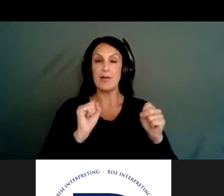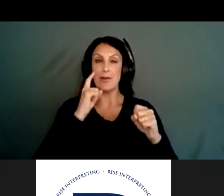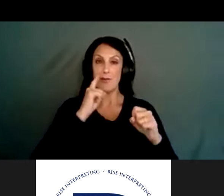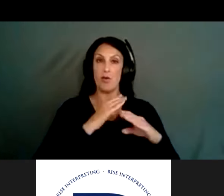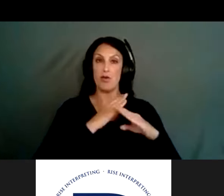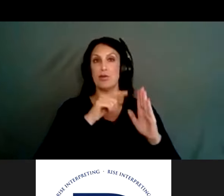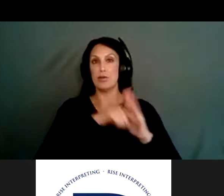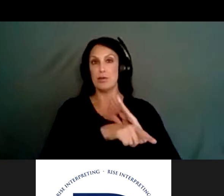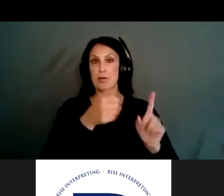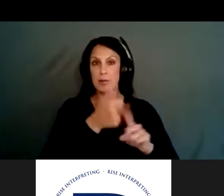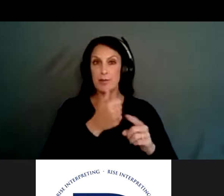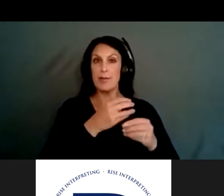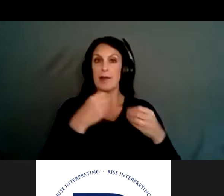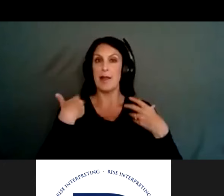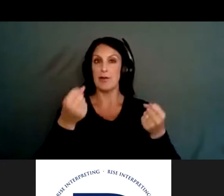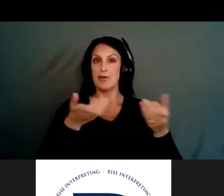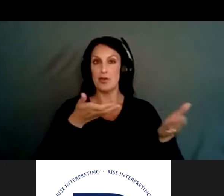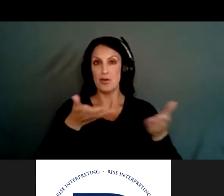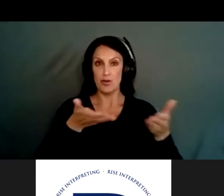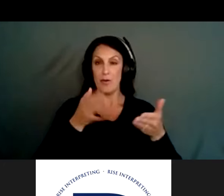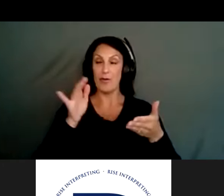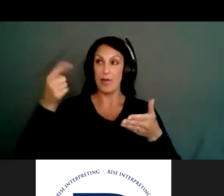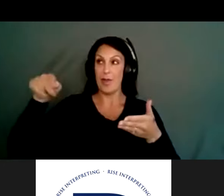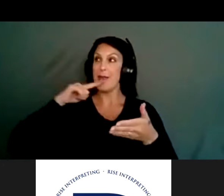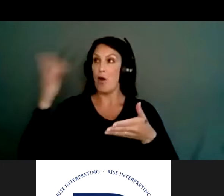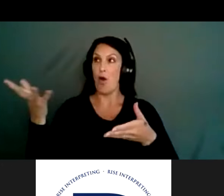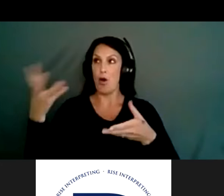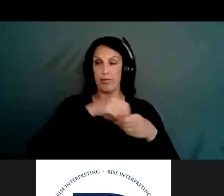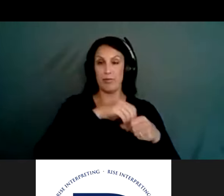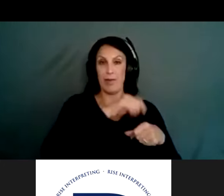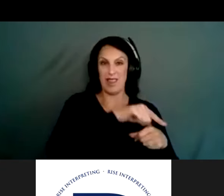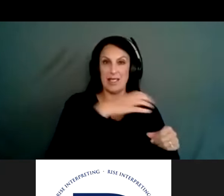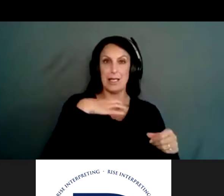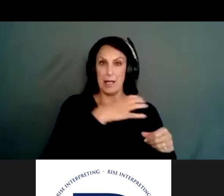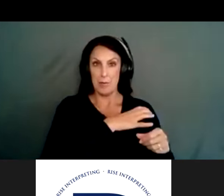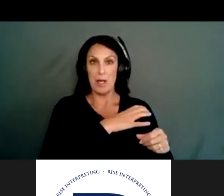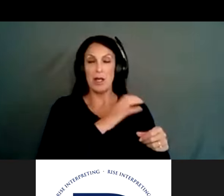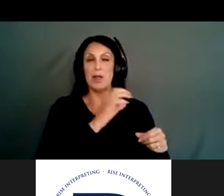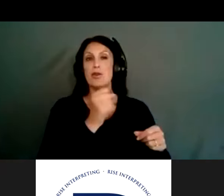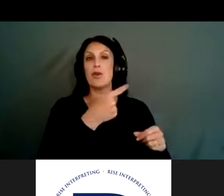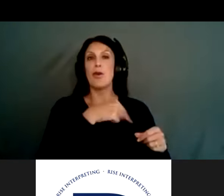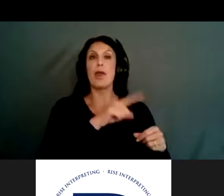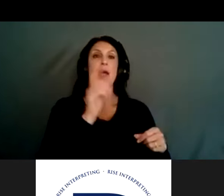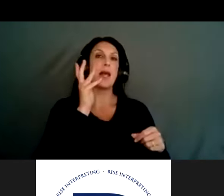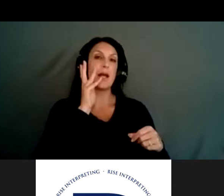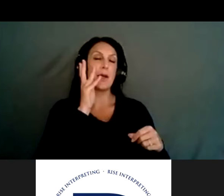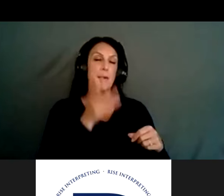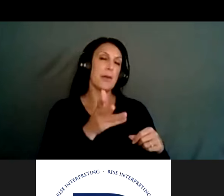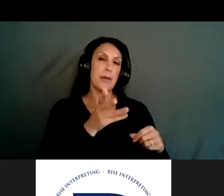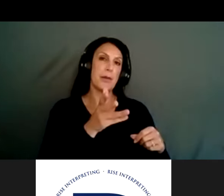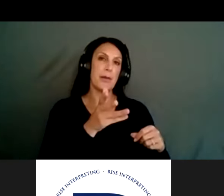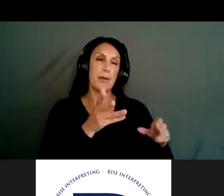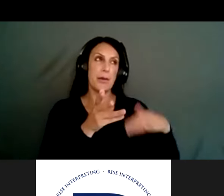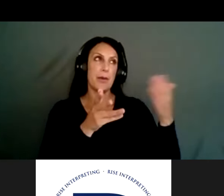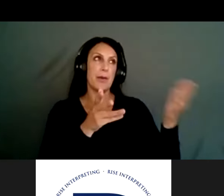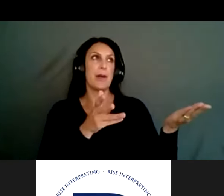and health services is part of this committee. Uh, so I will, uh, hand it over to Jim